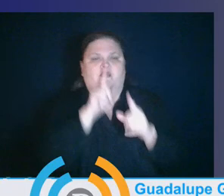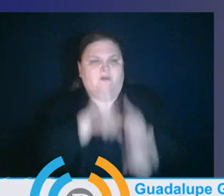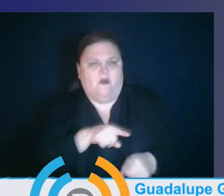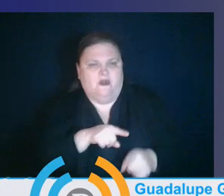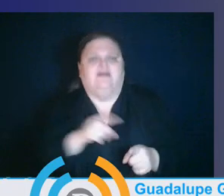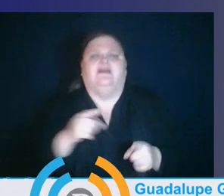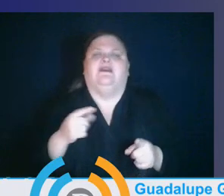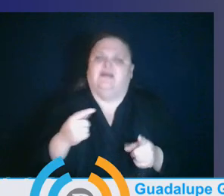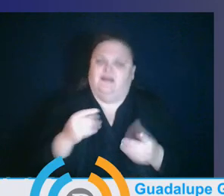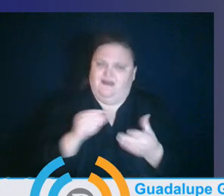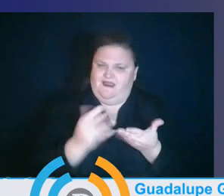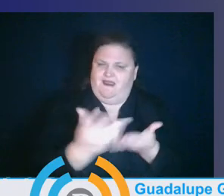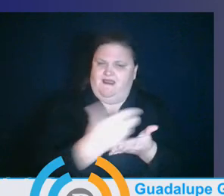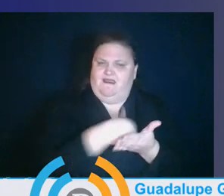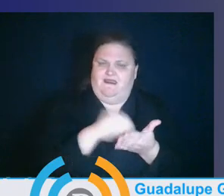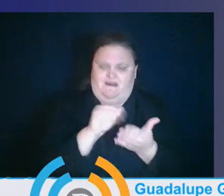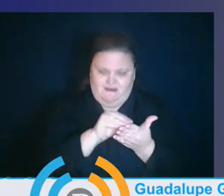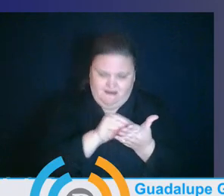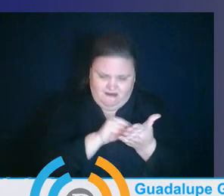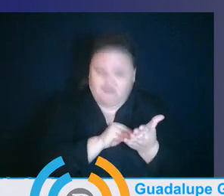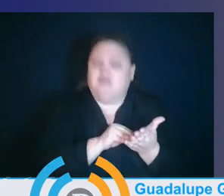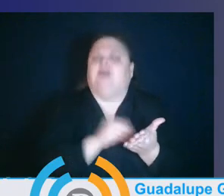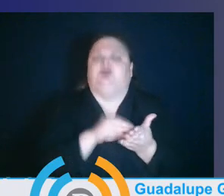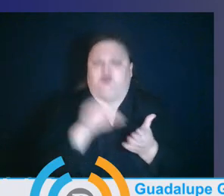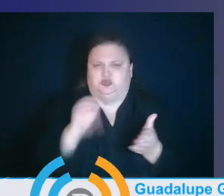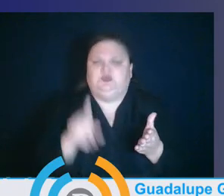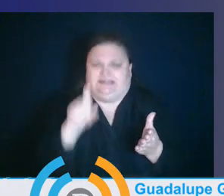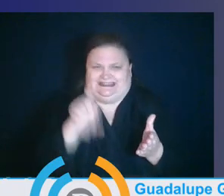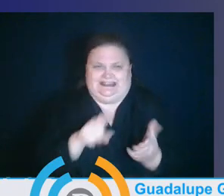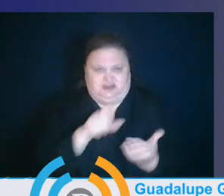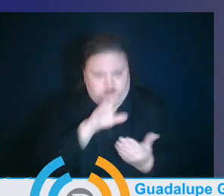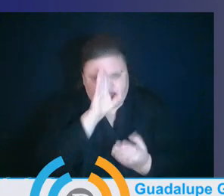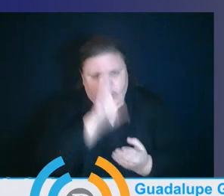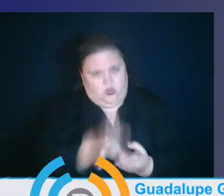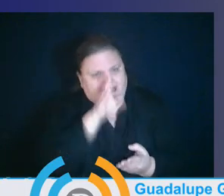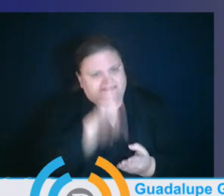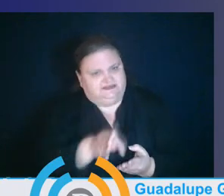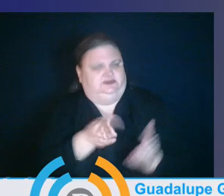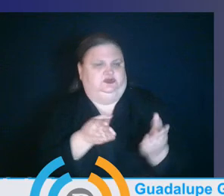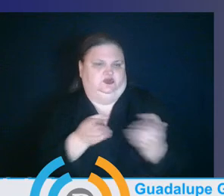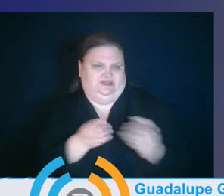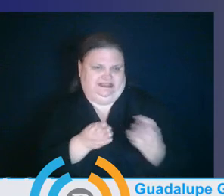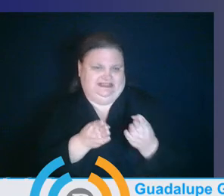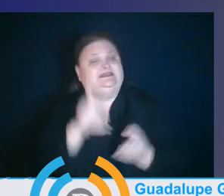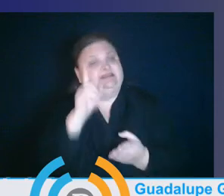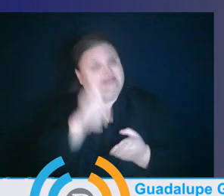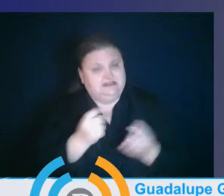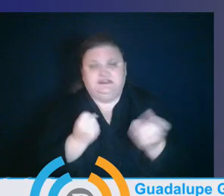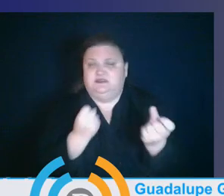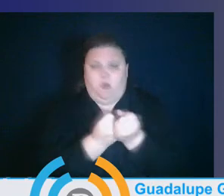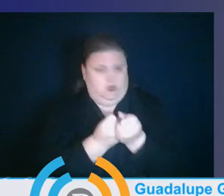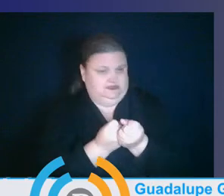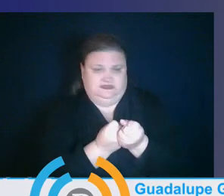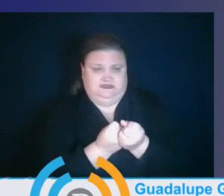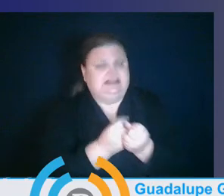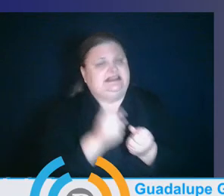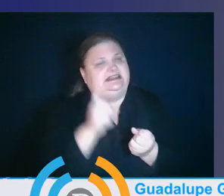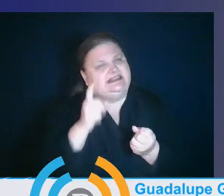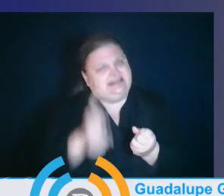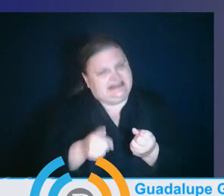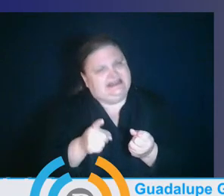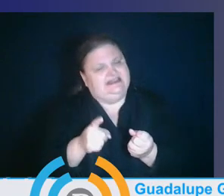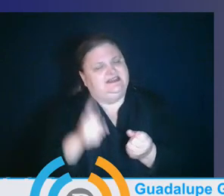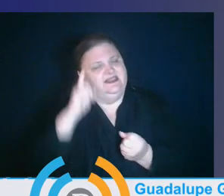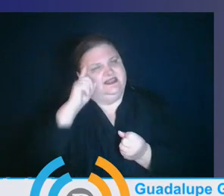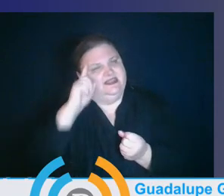was our students need direct services. They need supports. We need to enhance an ability to also mind things